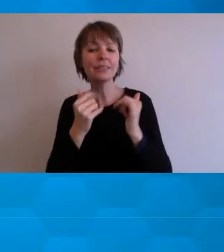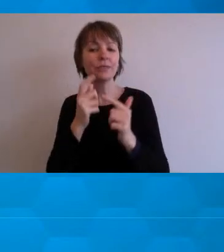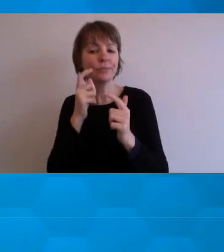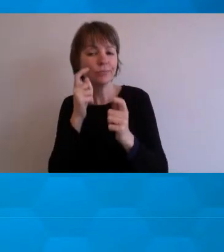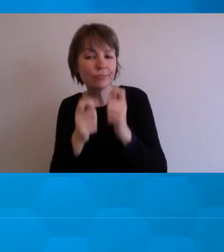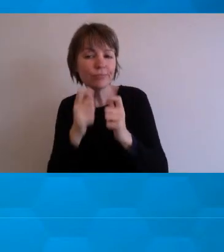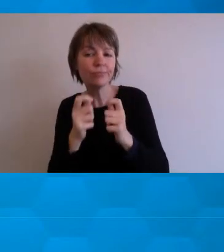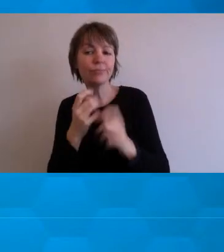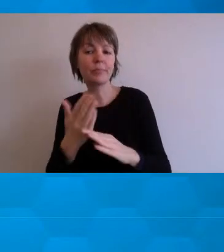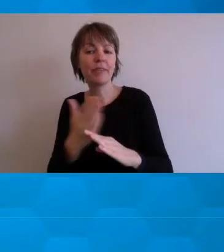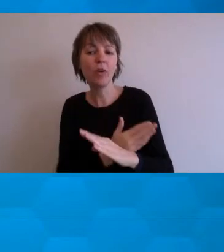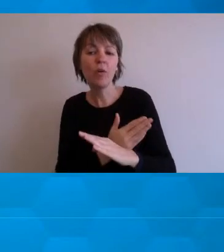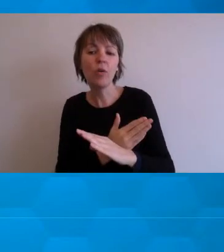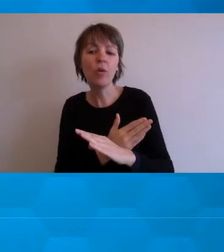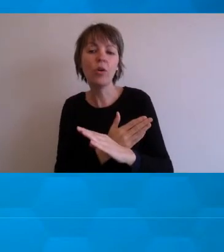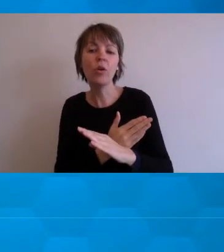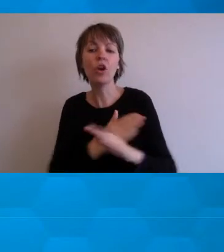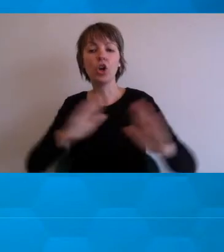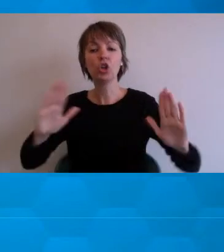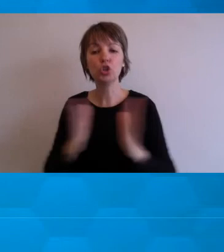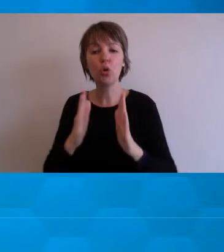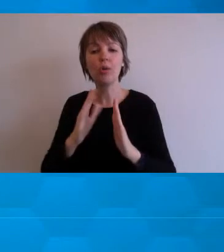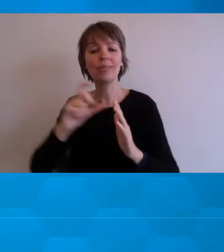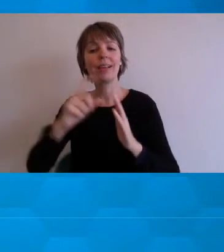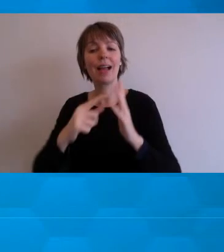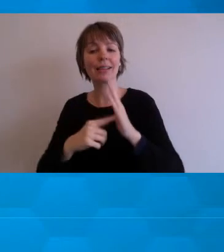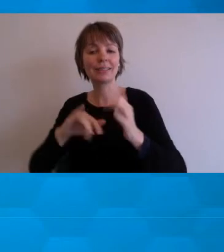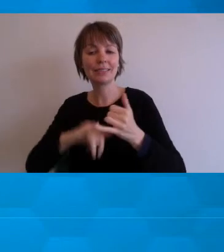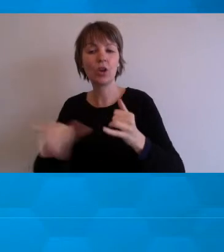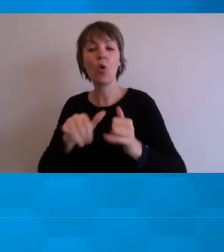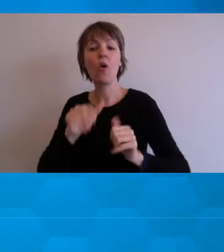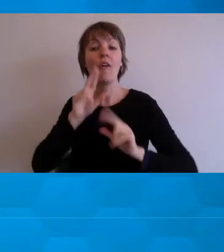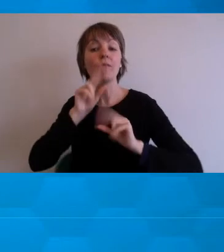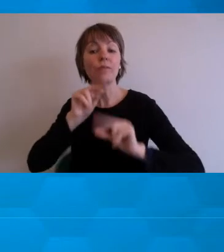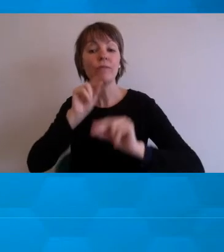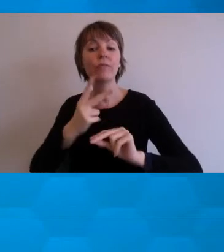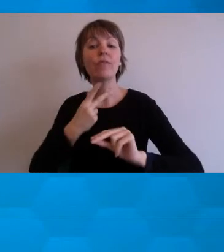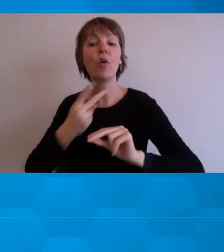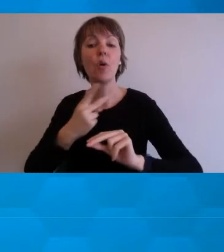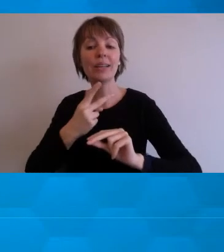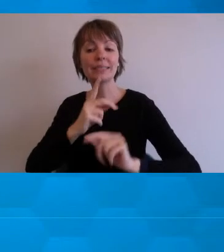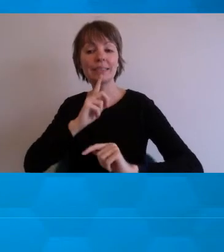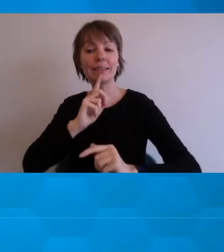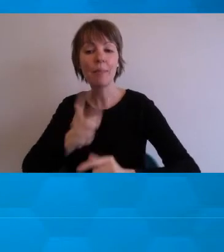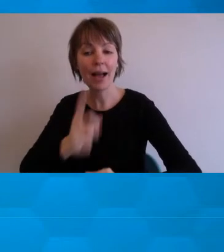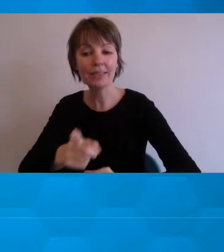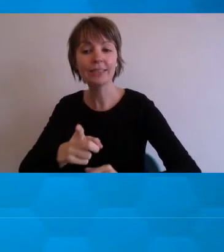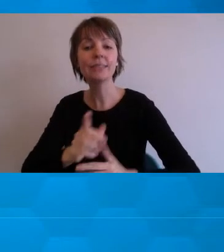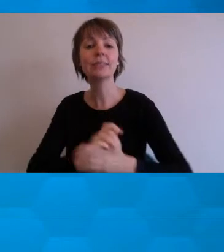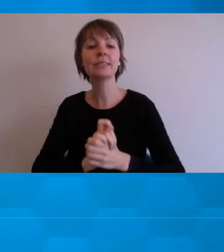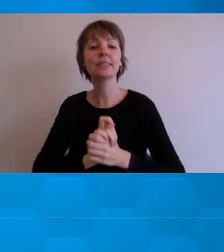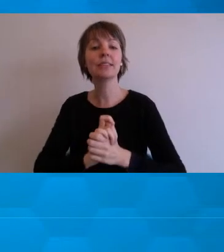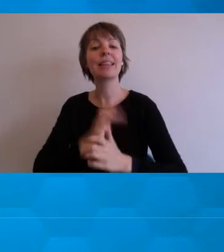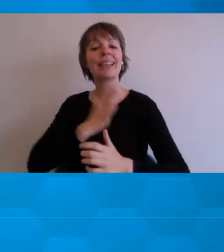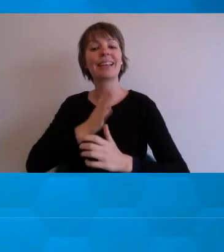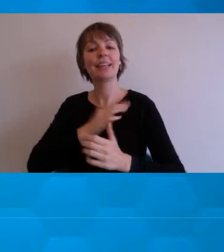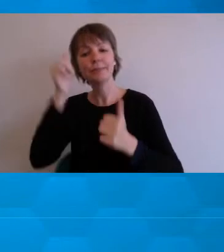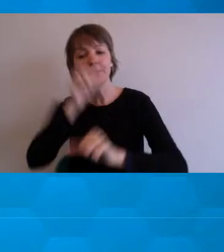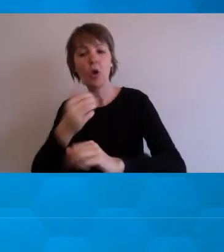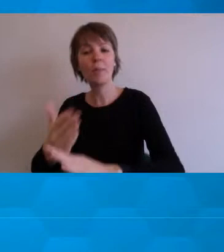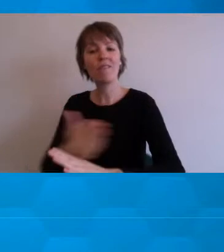keyboard shortcuts or voice commands for various question types and familiarise themselves with navigation.